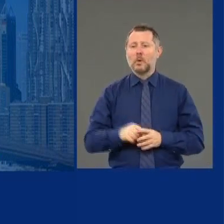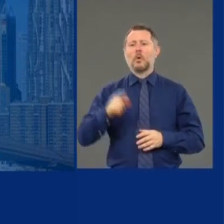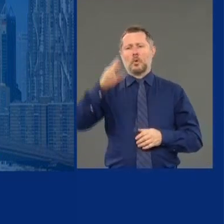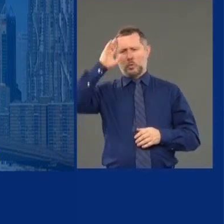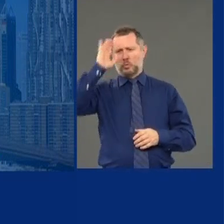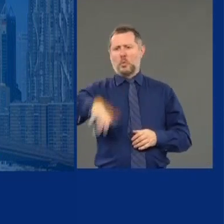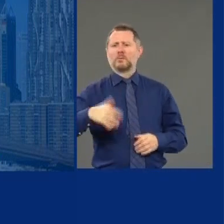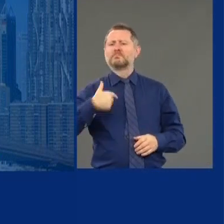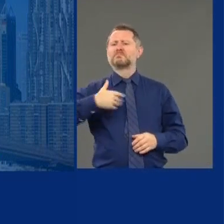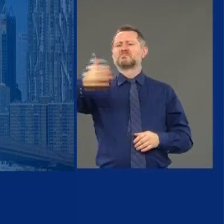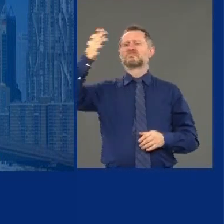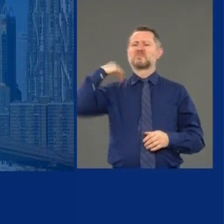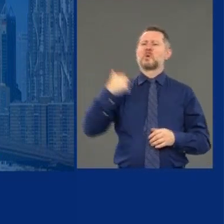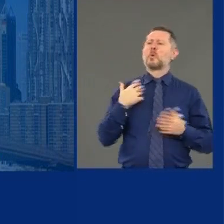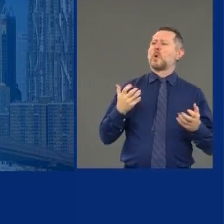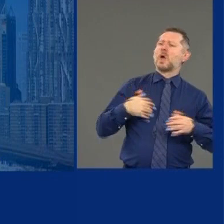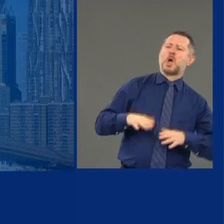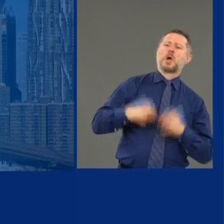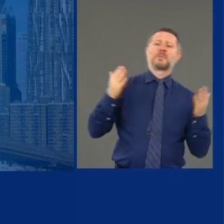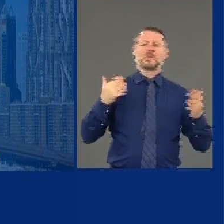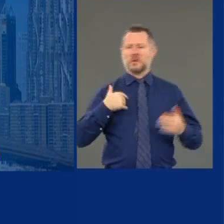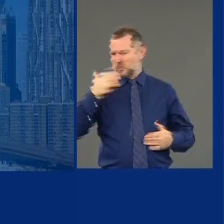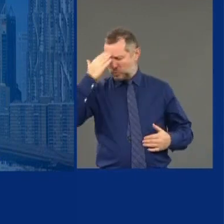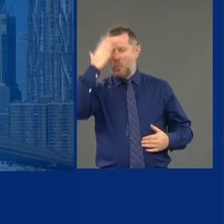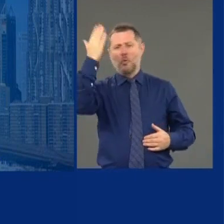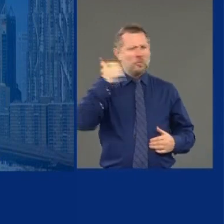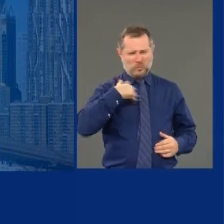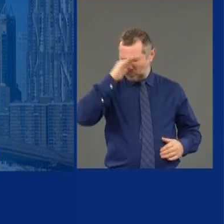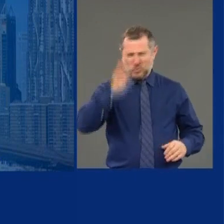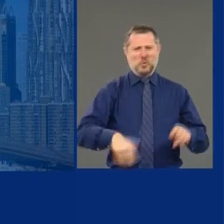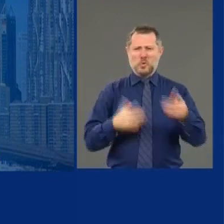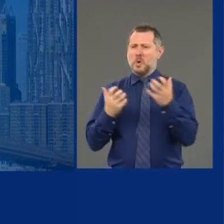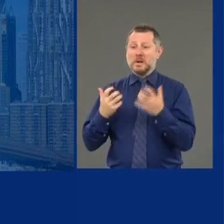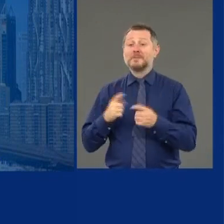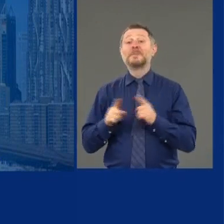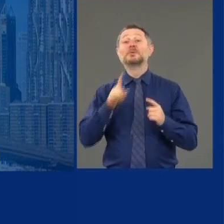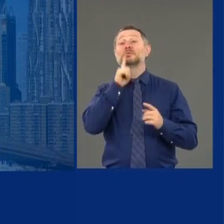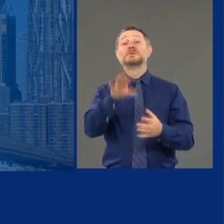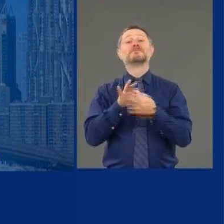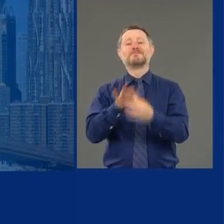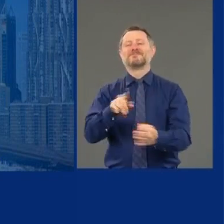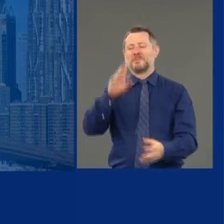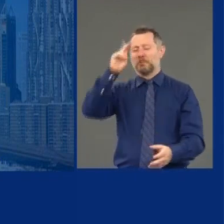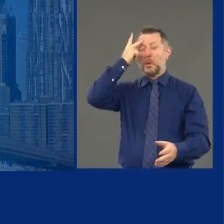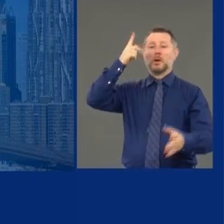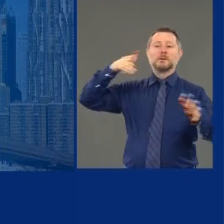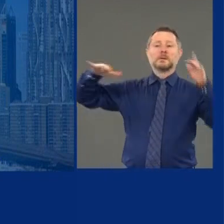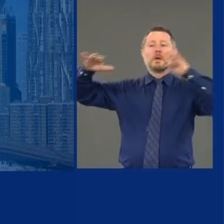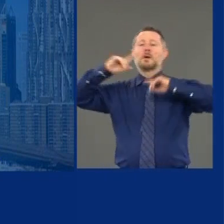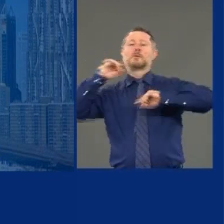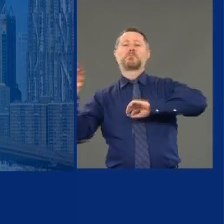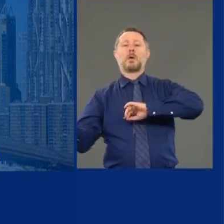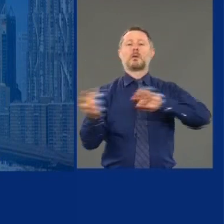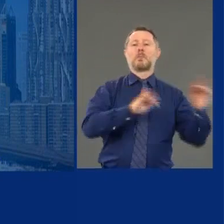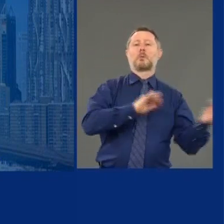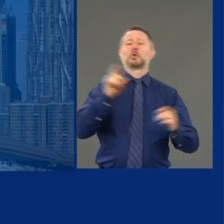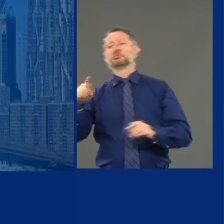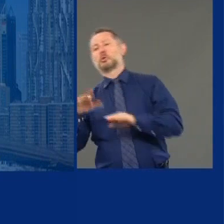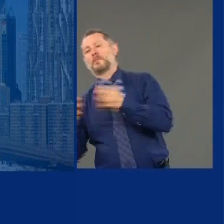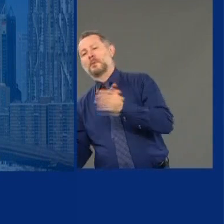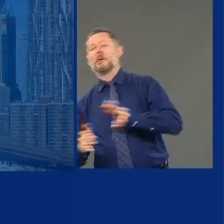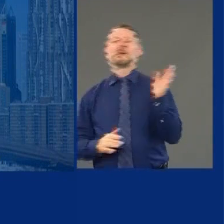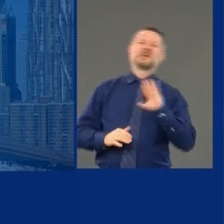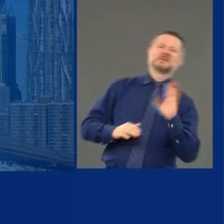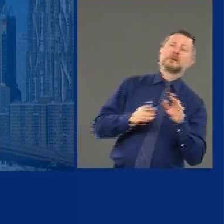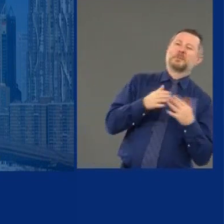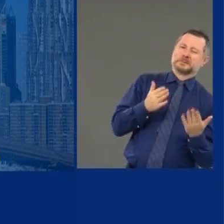to reopen or not reopen. That was a political question. That was all a political game that people played. Well,